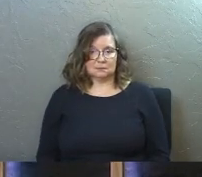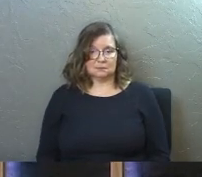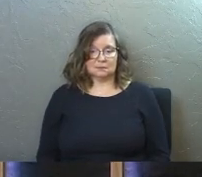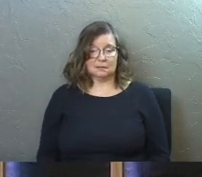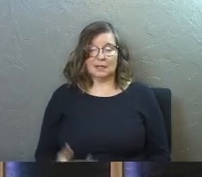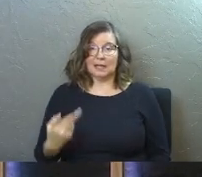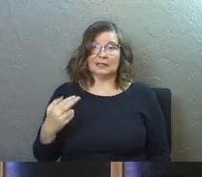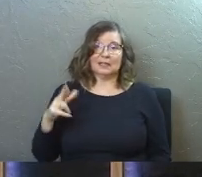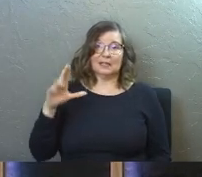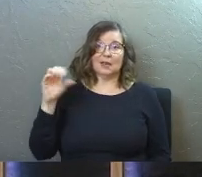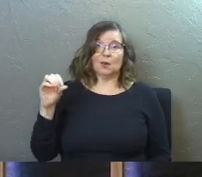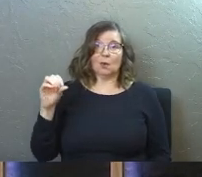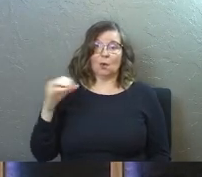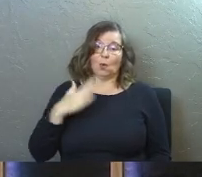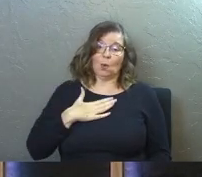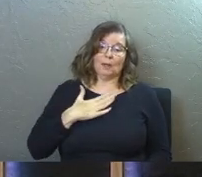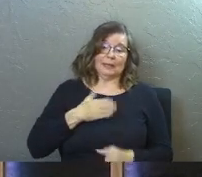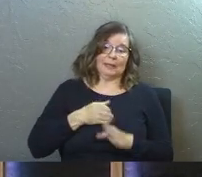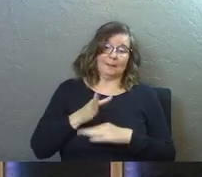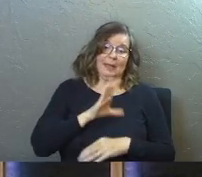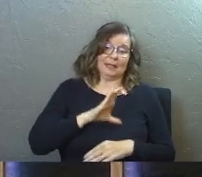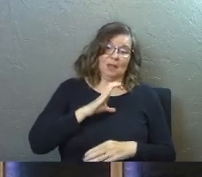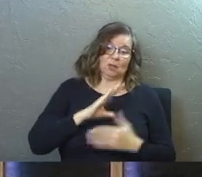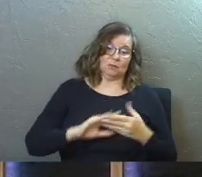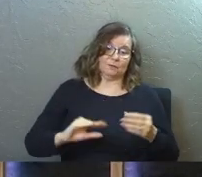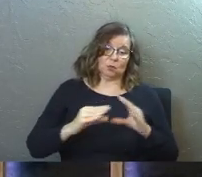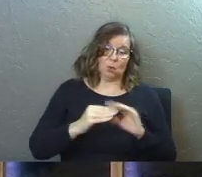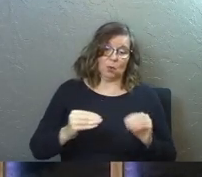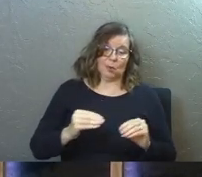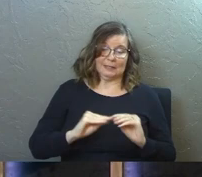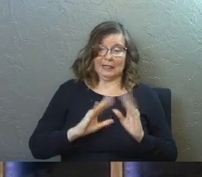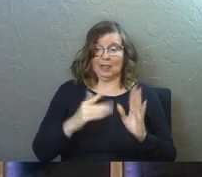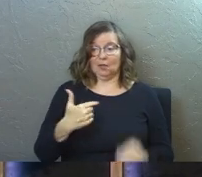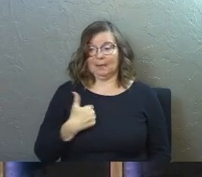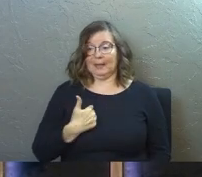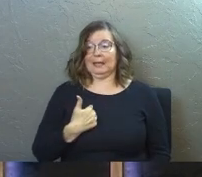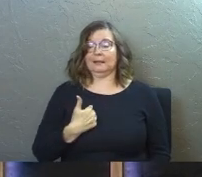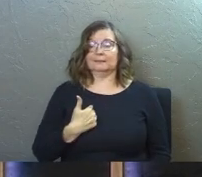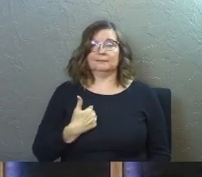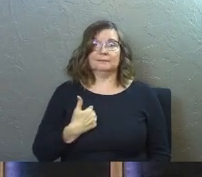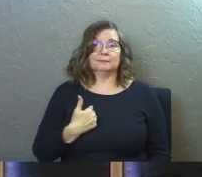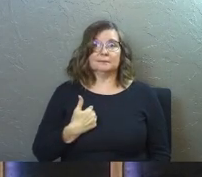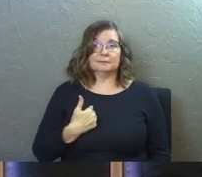And the hero, or at least main character of the whole story, it's clearly me.